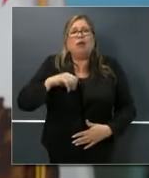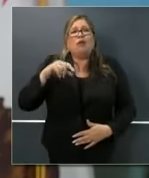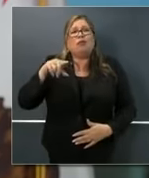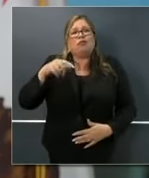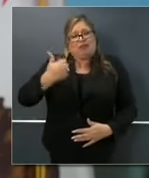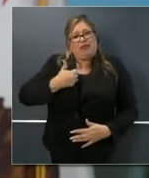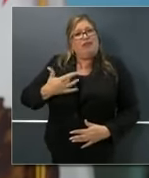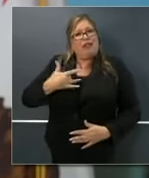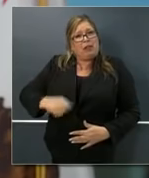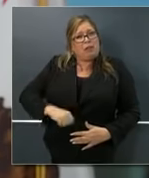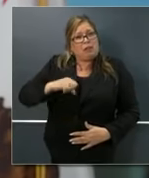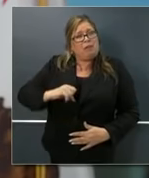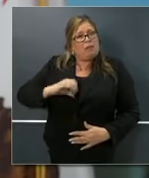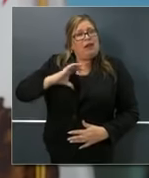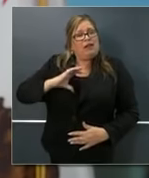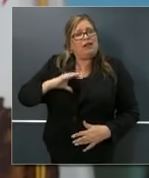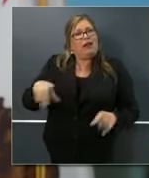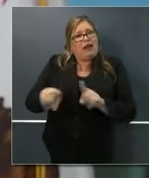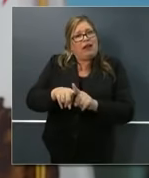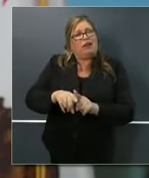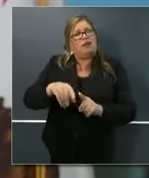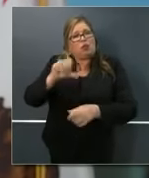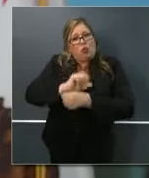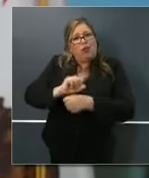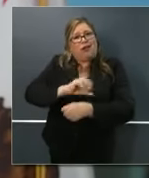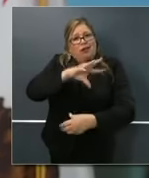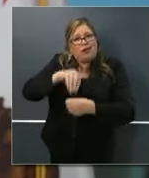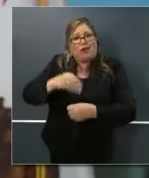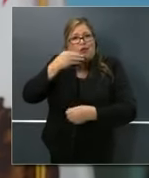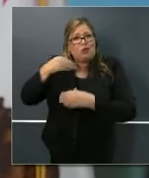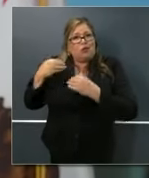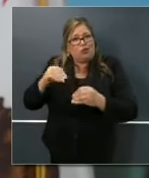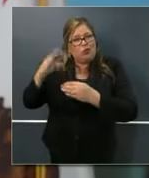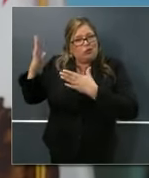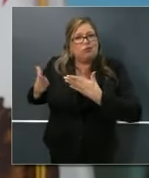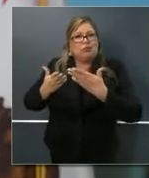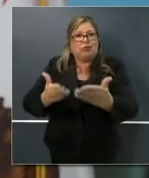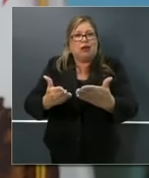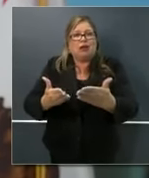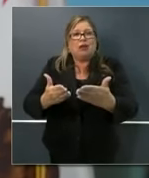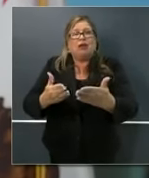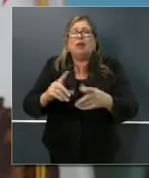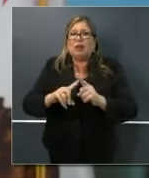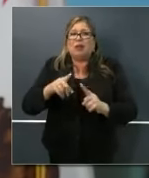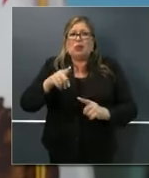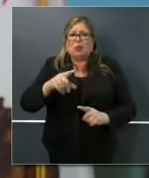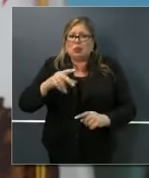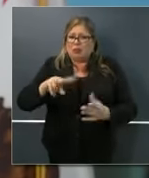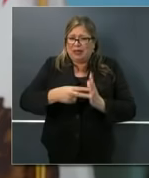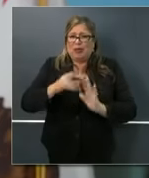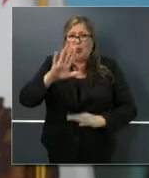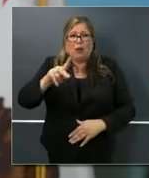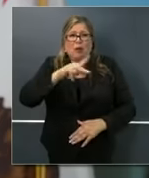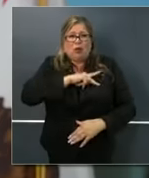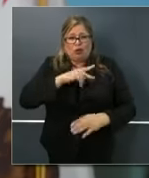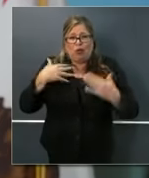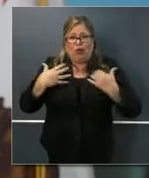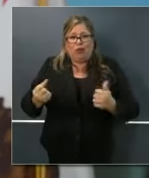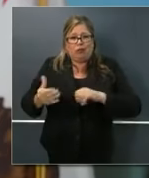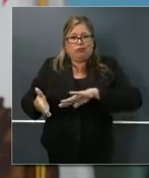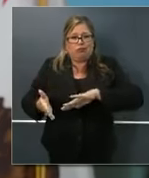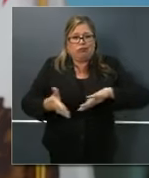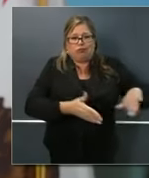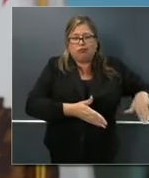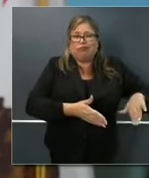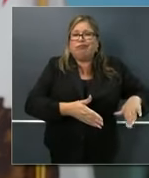dignified yourselves as front-line grocery workers, but you've done it at a great cost. You put your personal health on the line